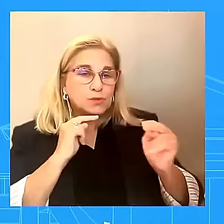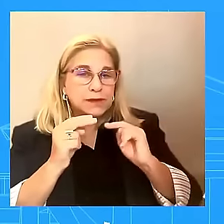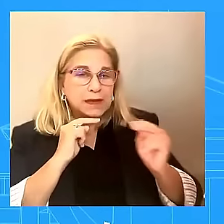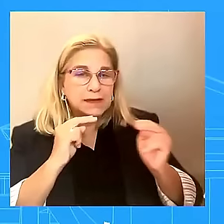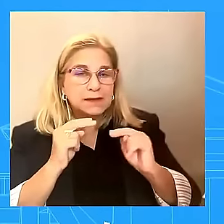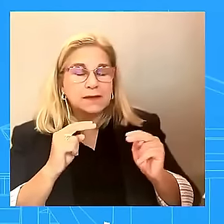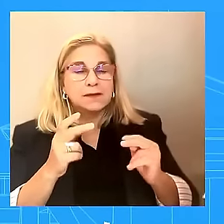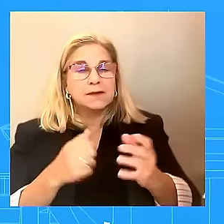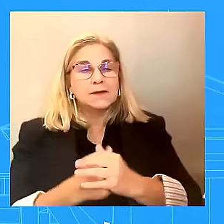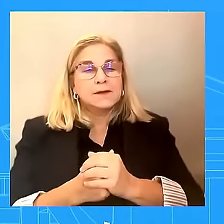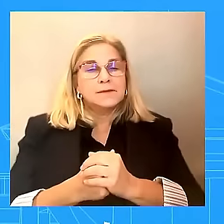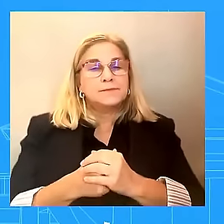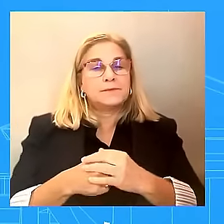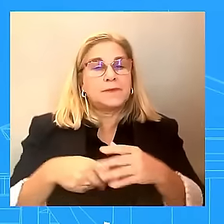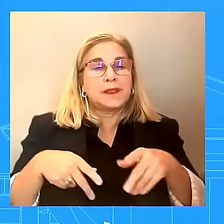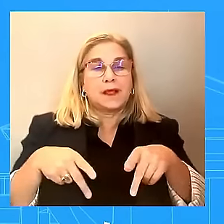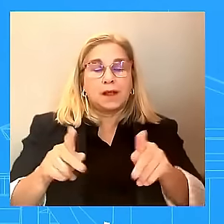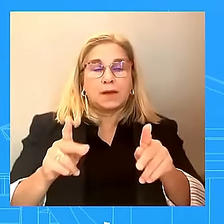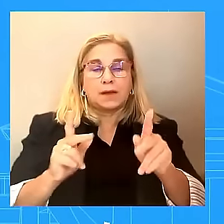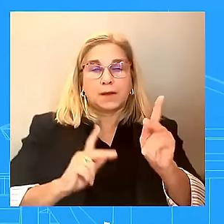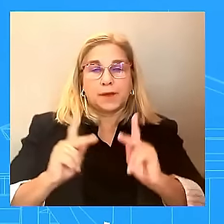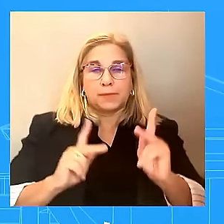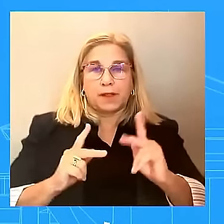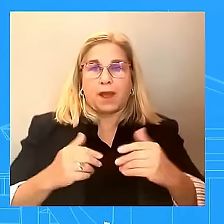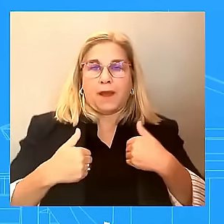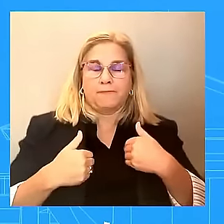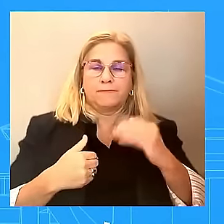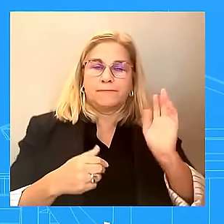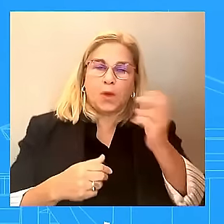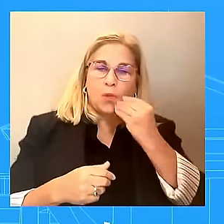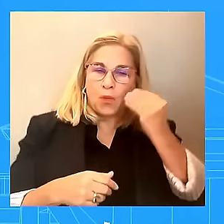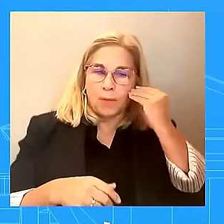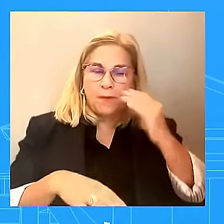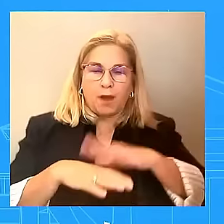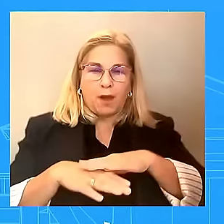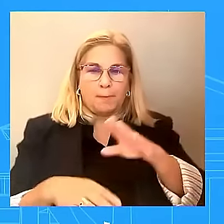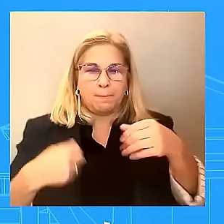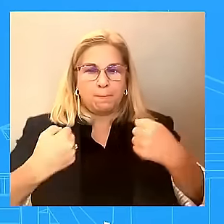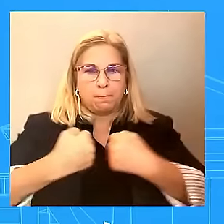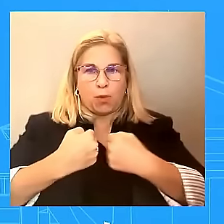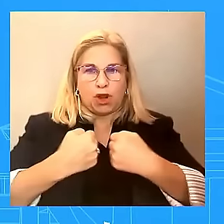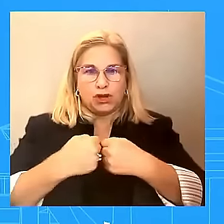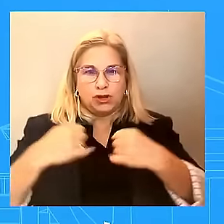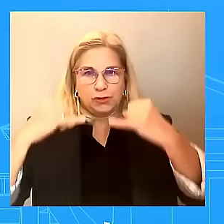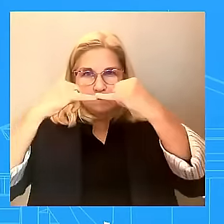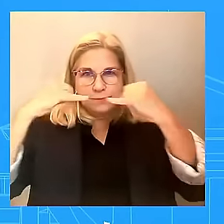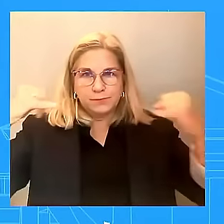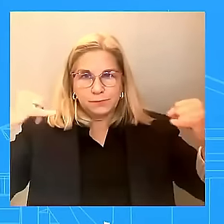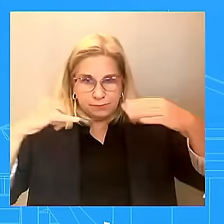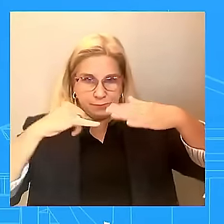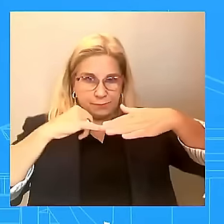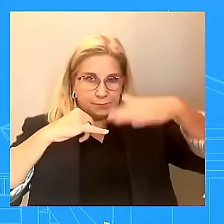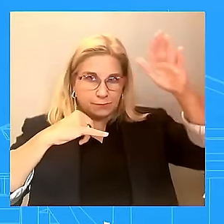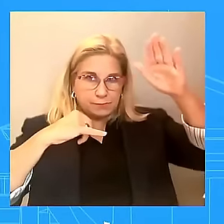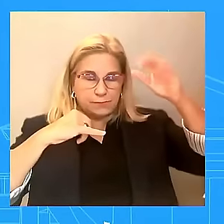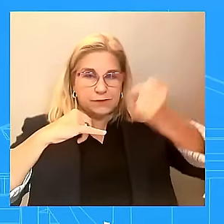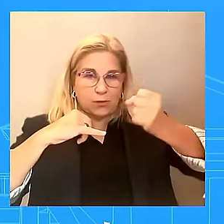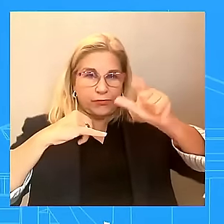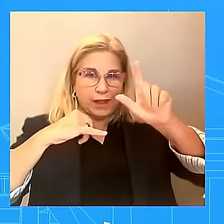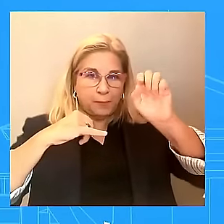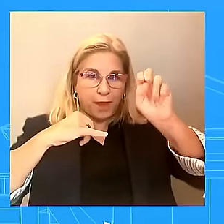homes safely and securely. And I would add that the statement was indeed coordinated with the Israeli side.